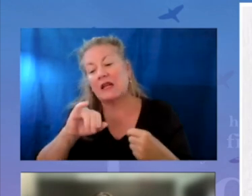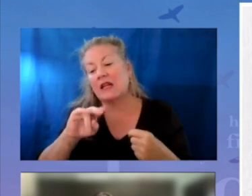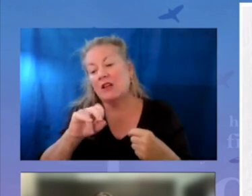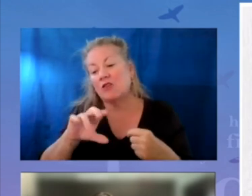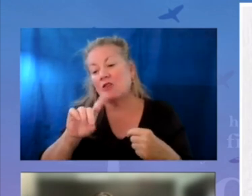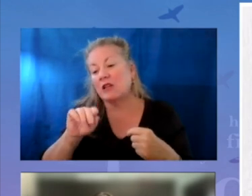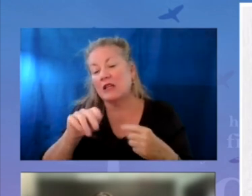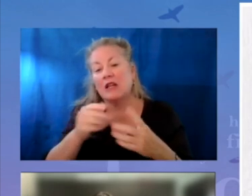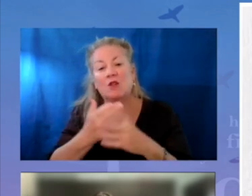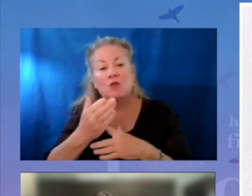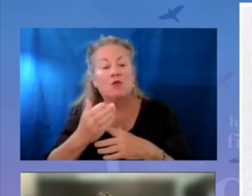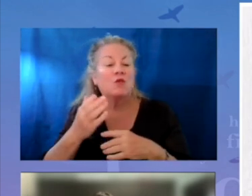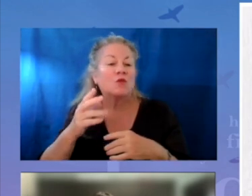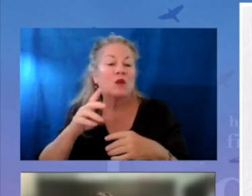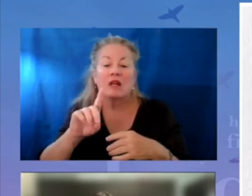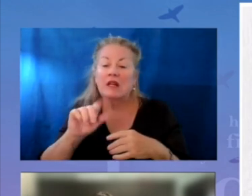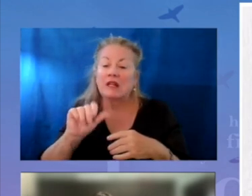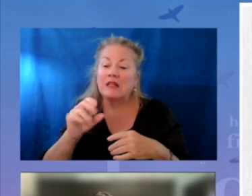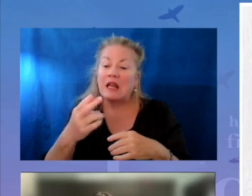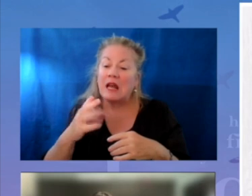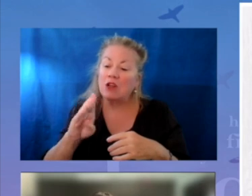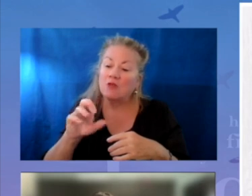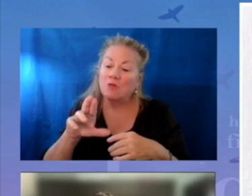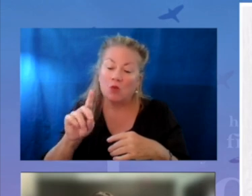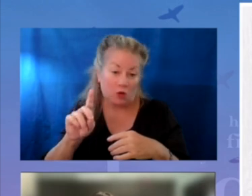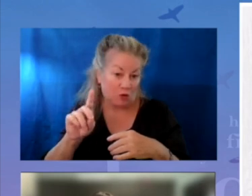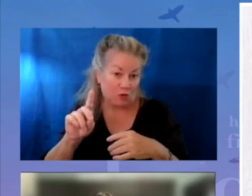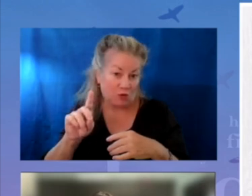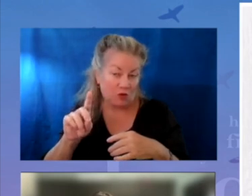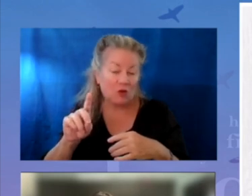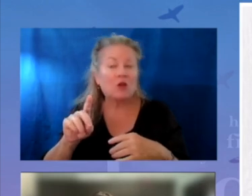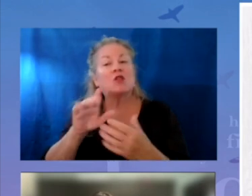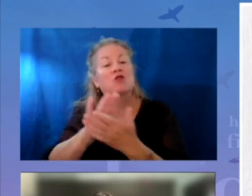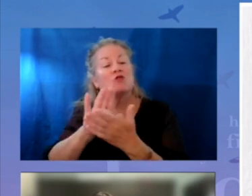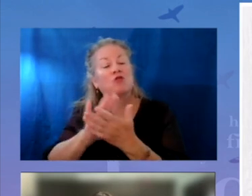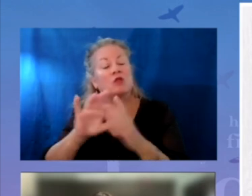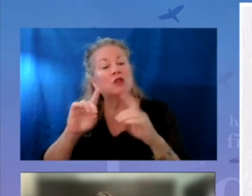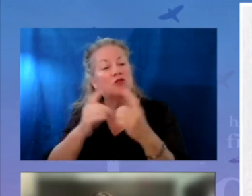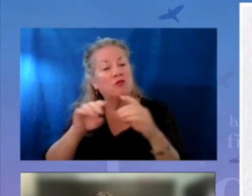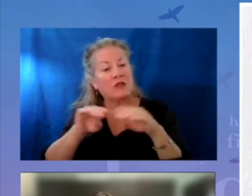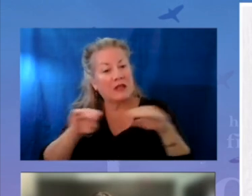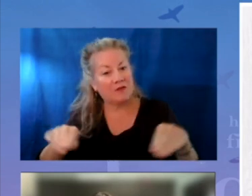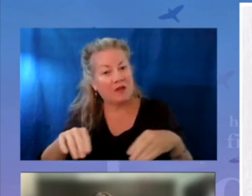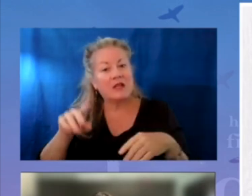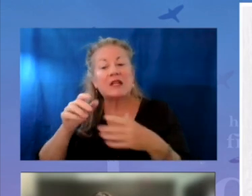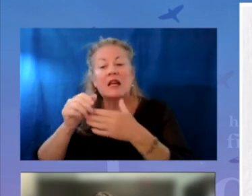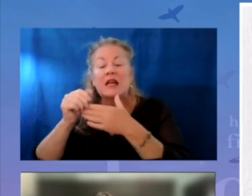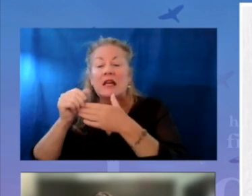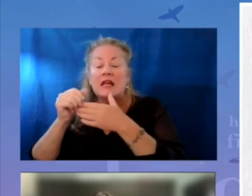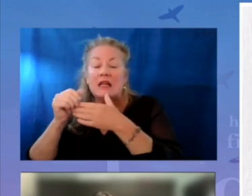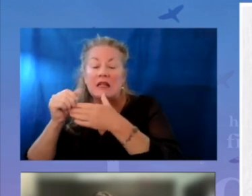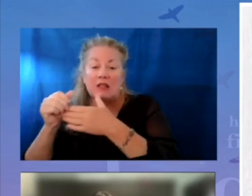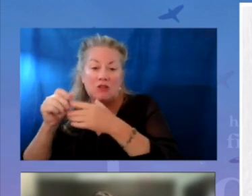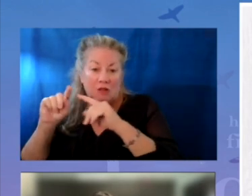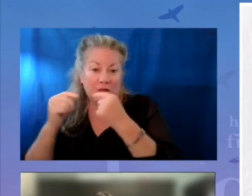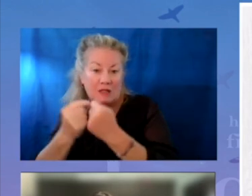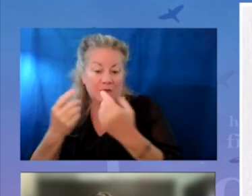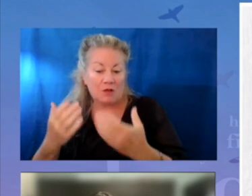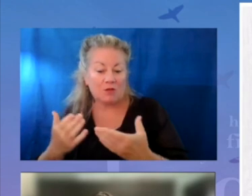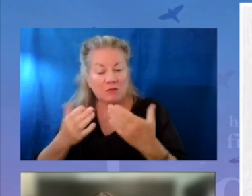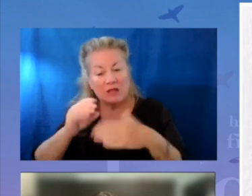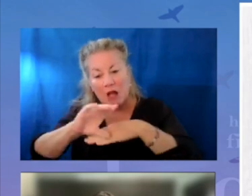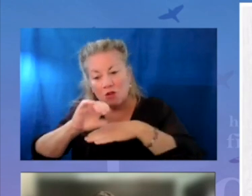which we visualized through simple dashboards available at the school and district levels. Navigator leadership teams at the school,